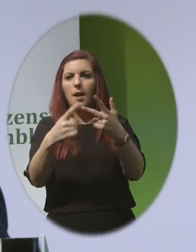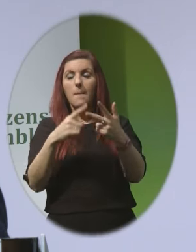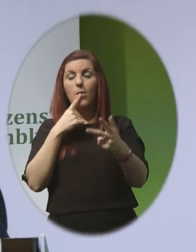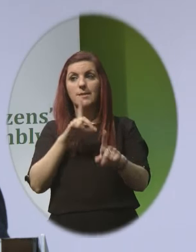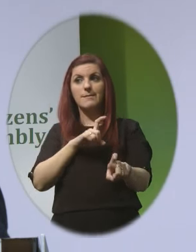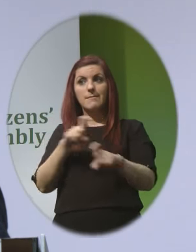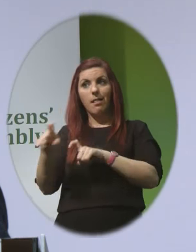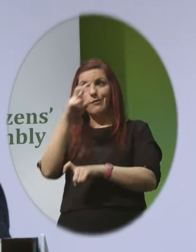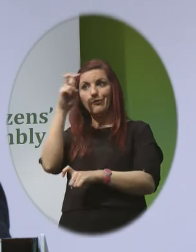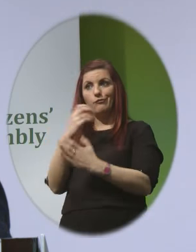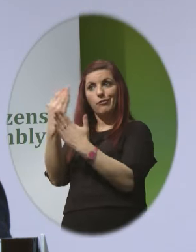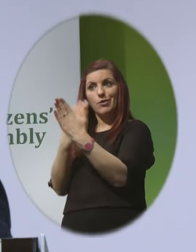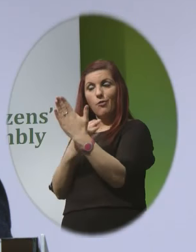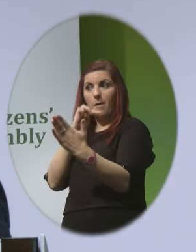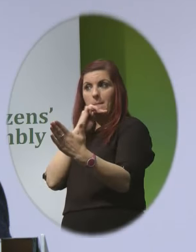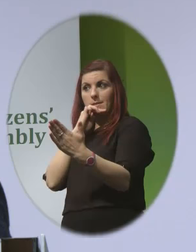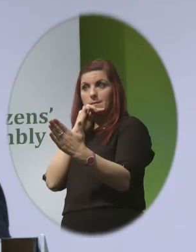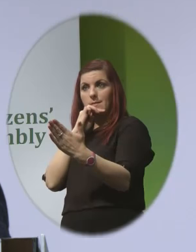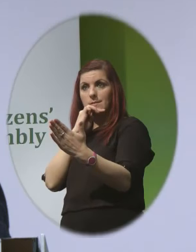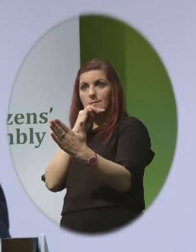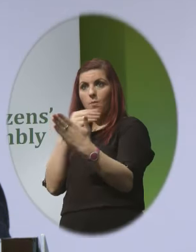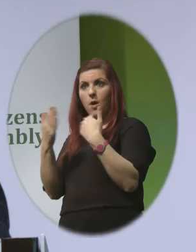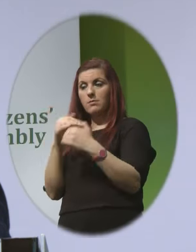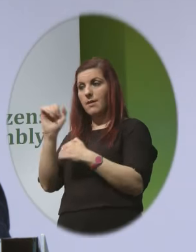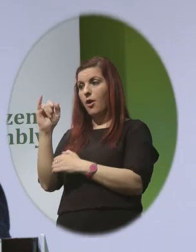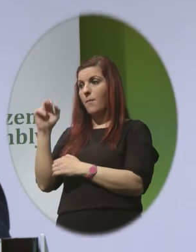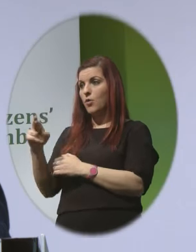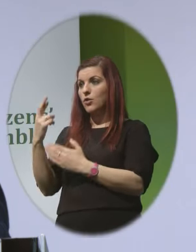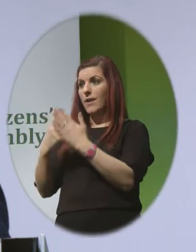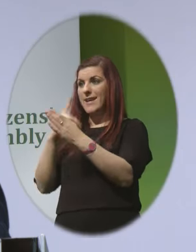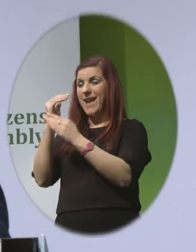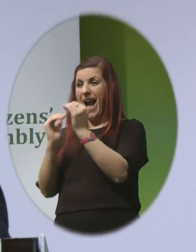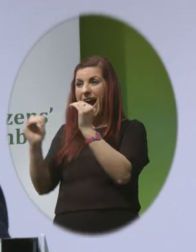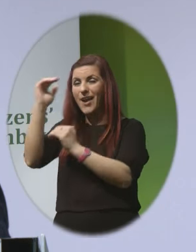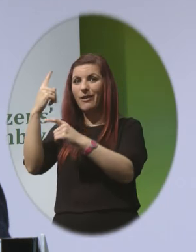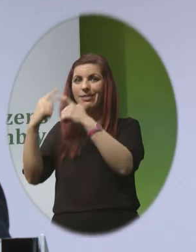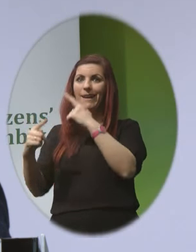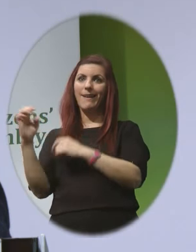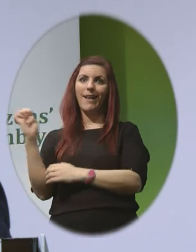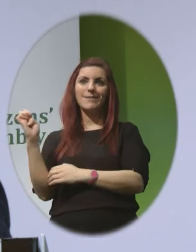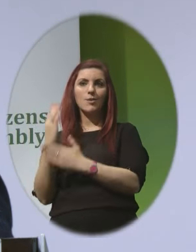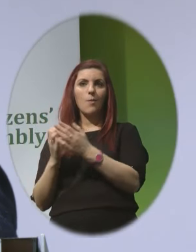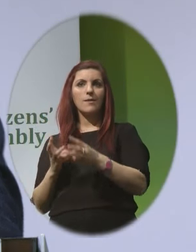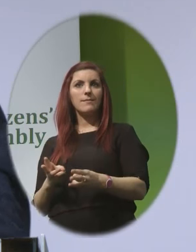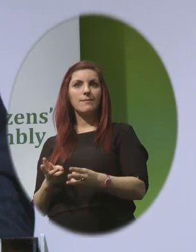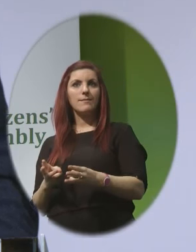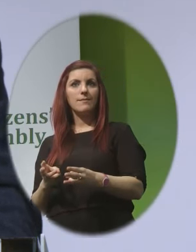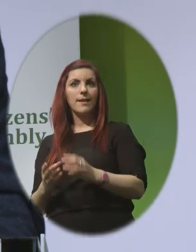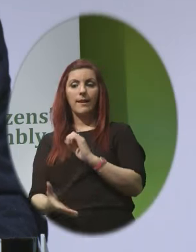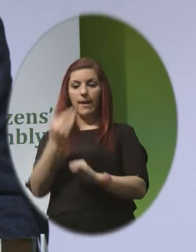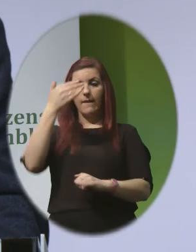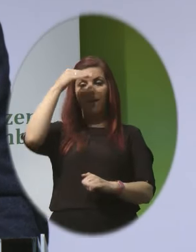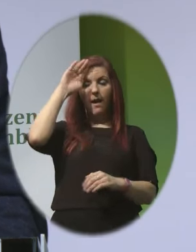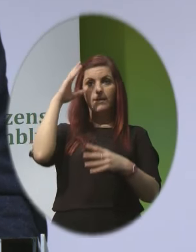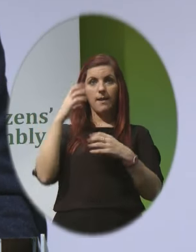this French law results in an abortion rate Which by some measures is even higher than Britain's If Ireland had an abortion